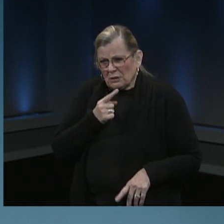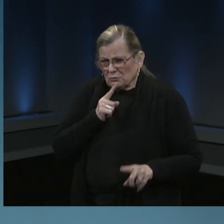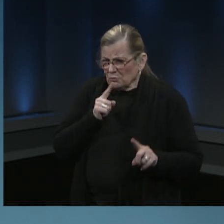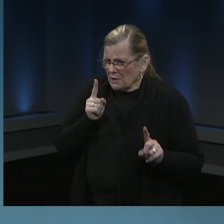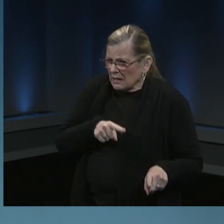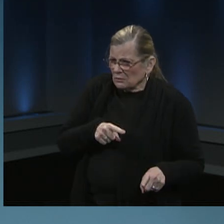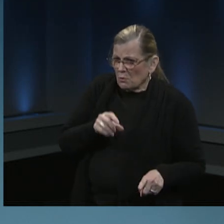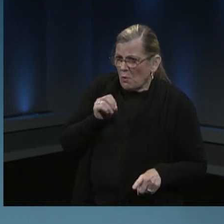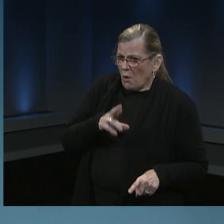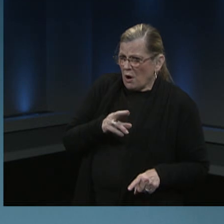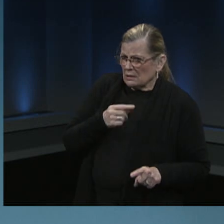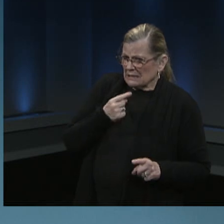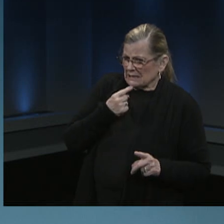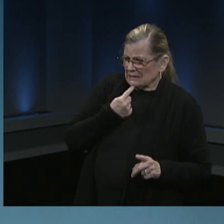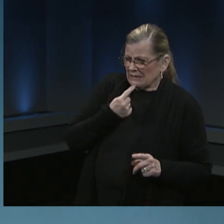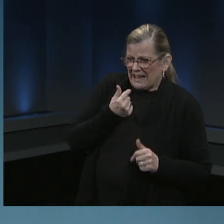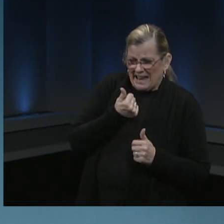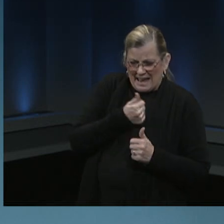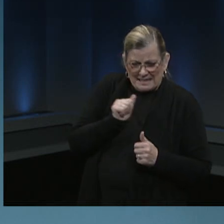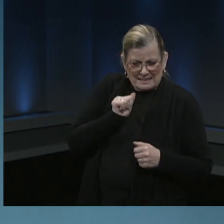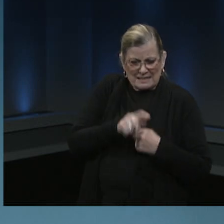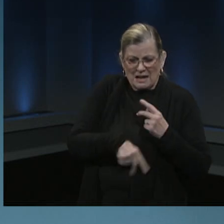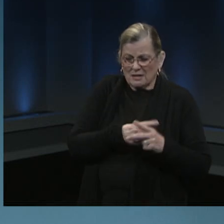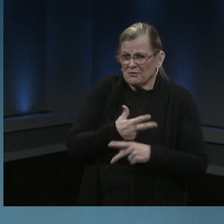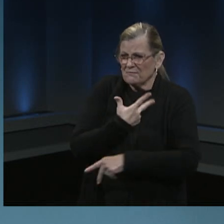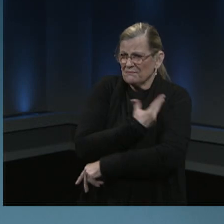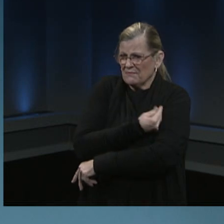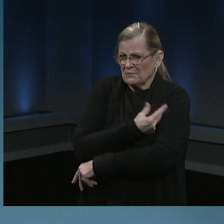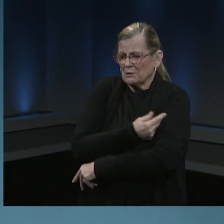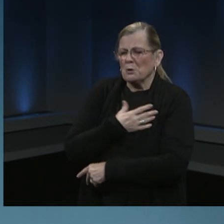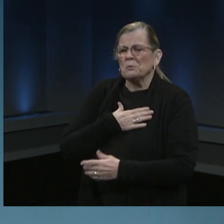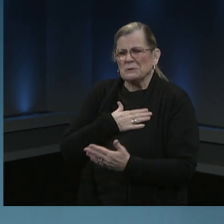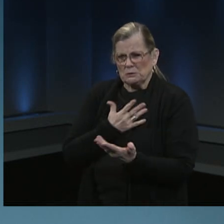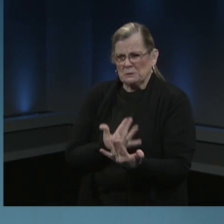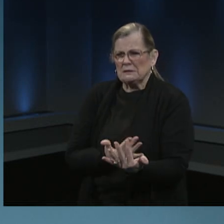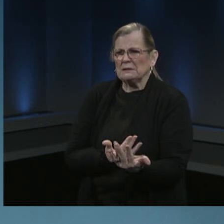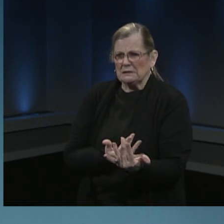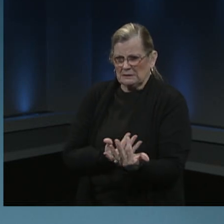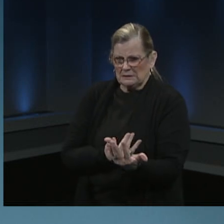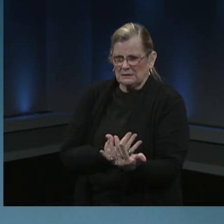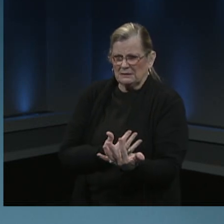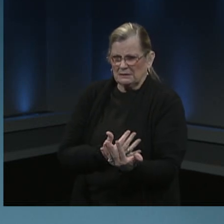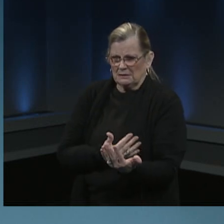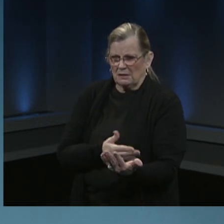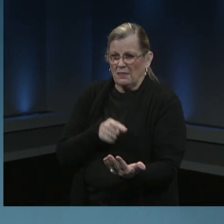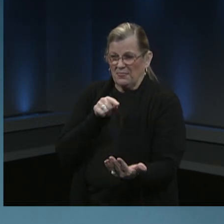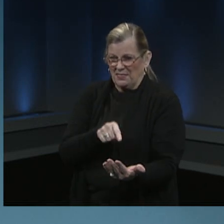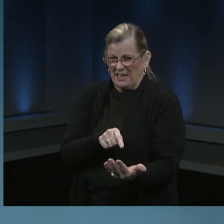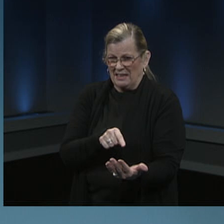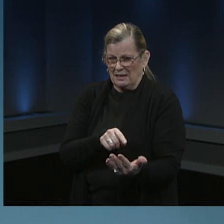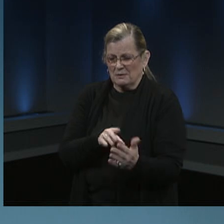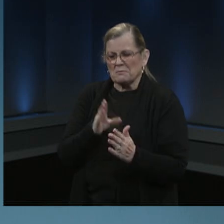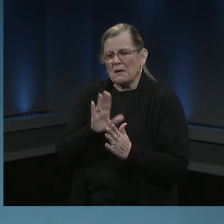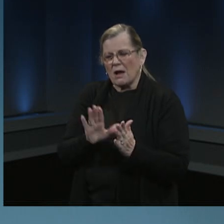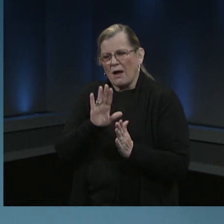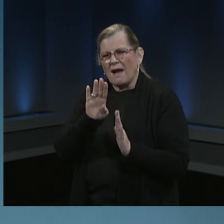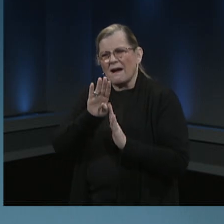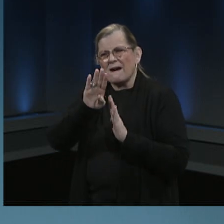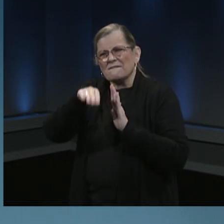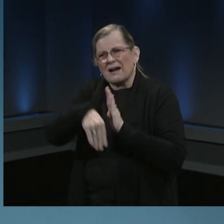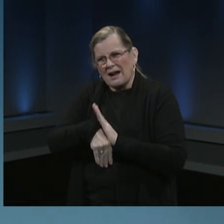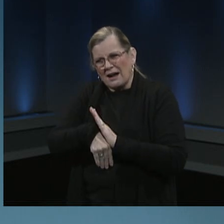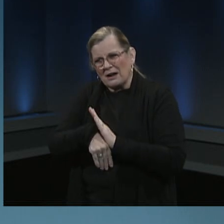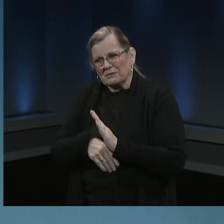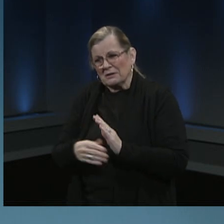vaccine, they should wait after being vaccinated for 30 minutes rather than 15 minutes just to make sure they